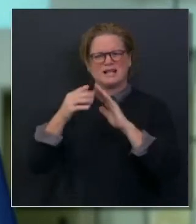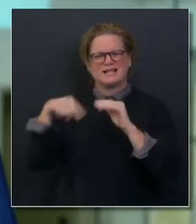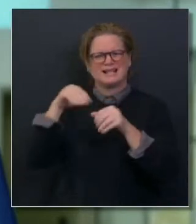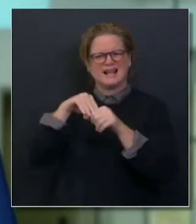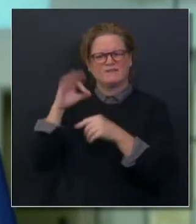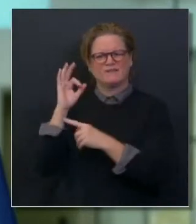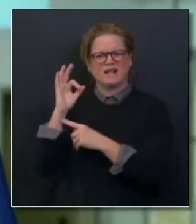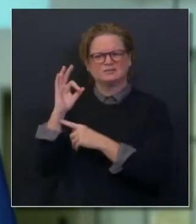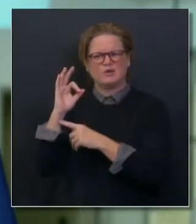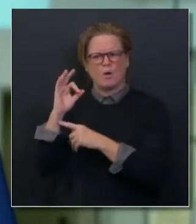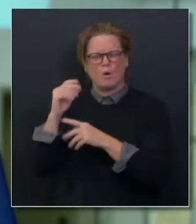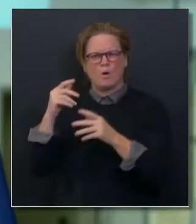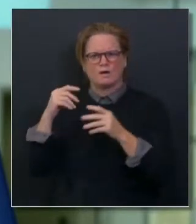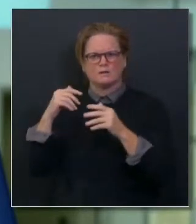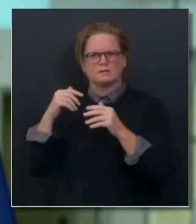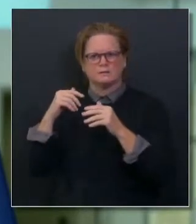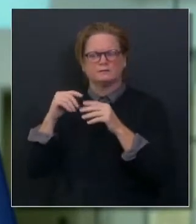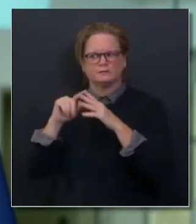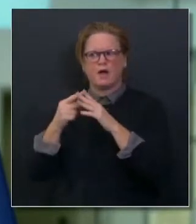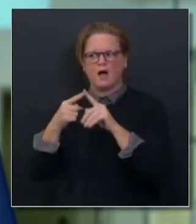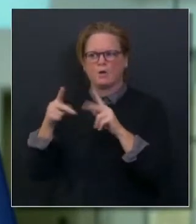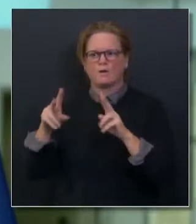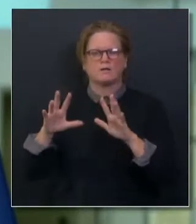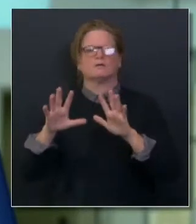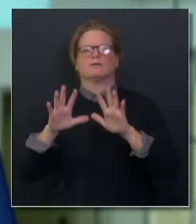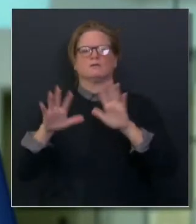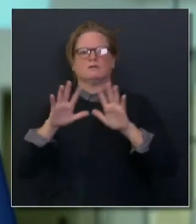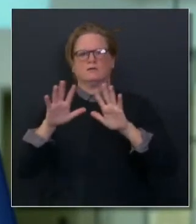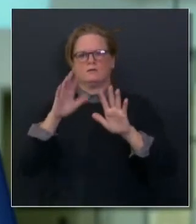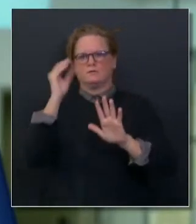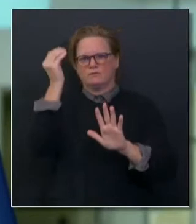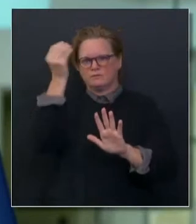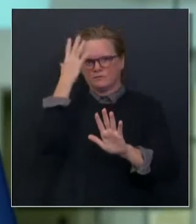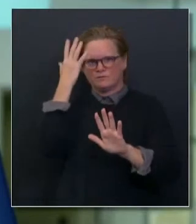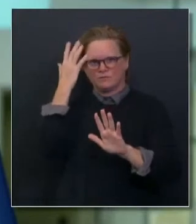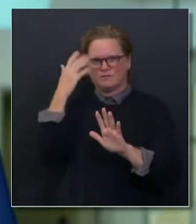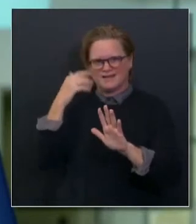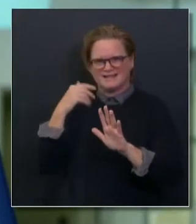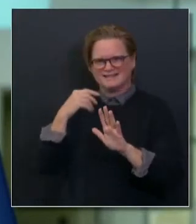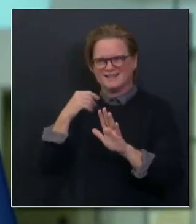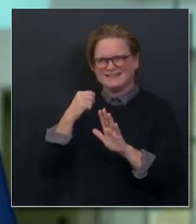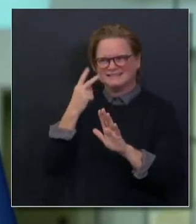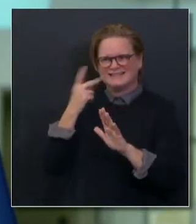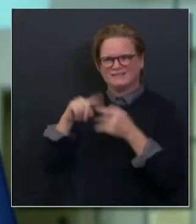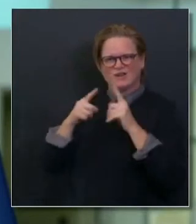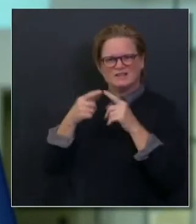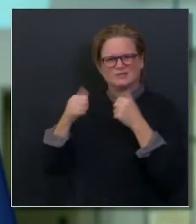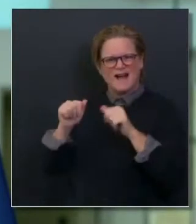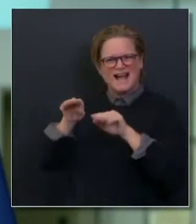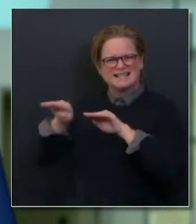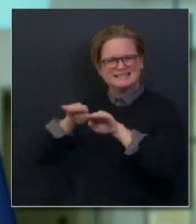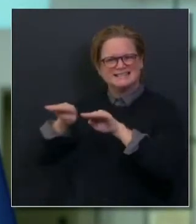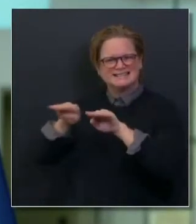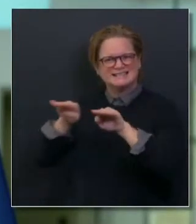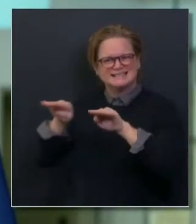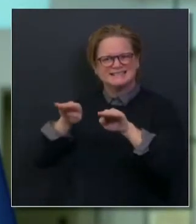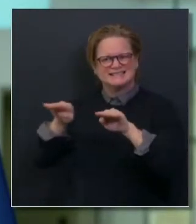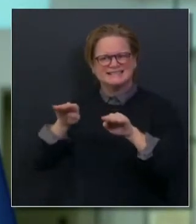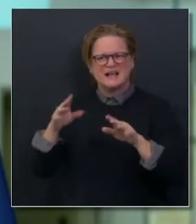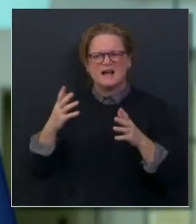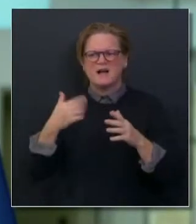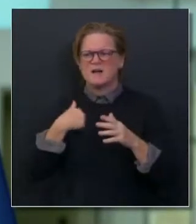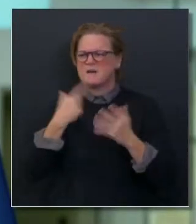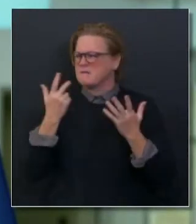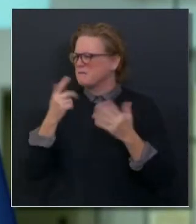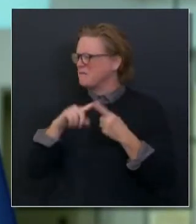someone knows somebody. Someone cares about somebody that actually got really sick, that didn't just get tested positive,